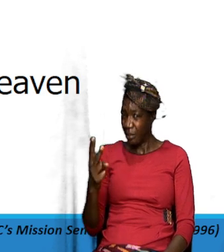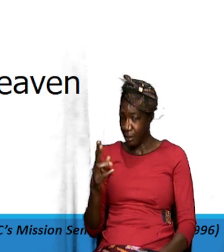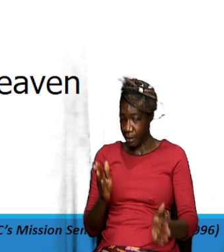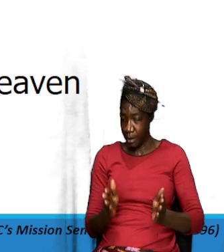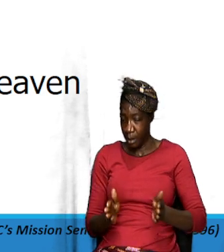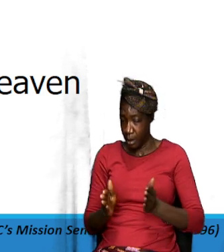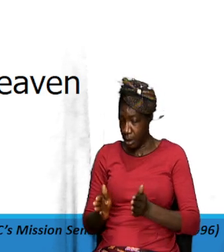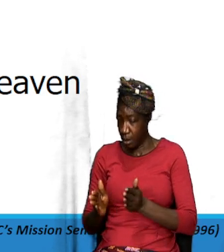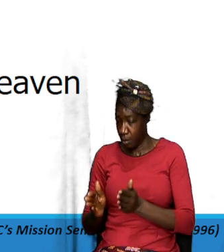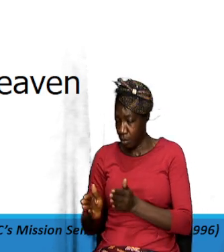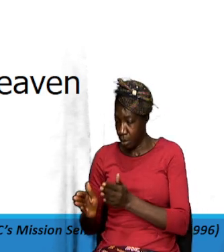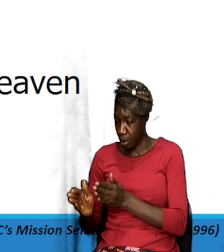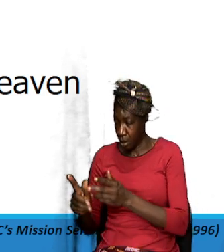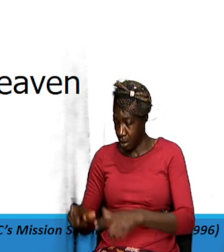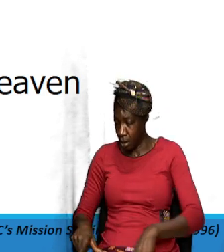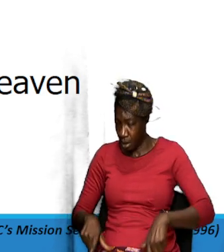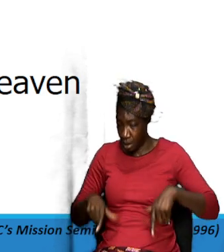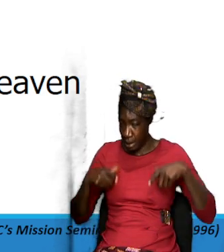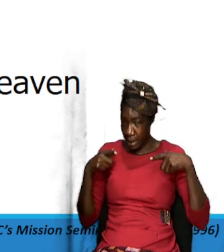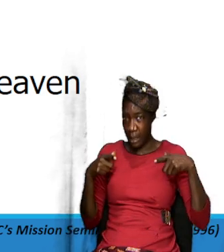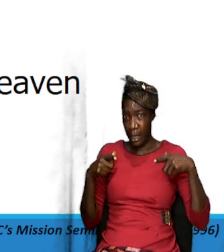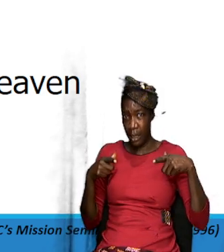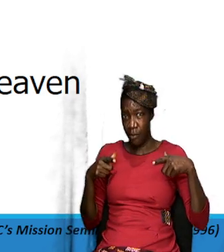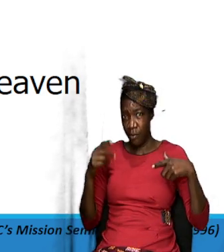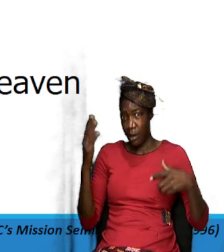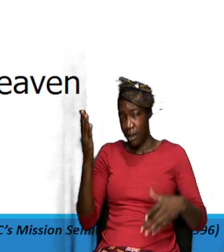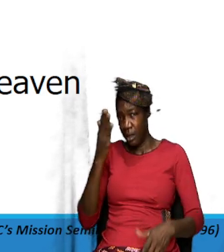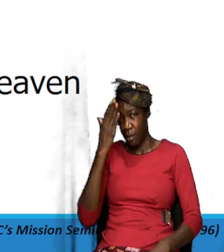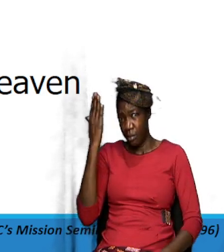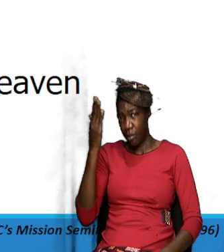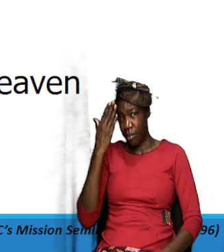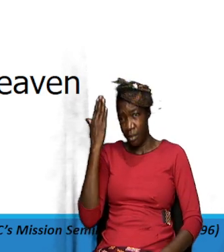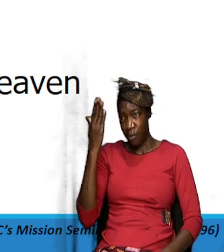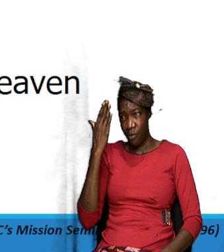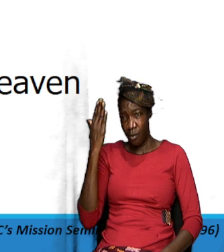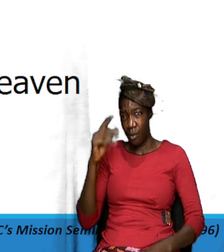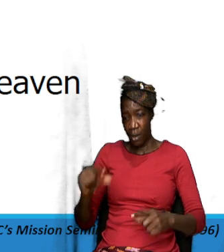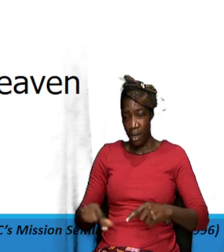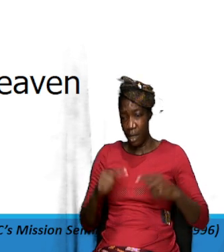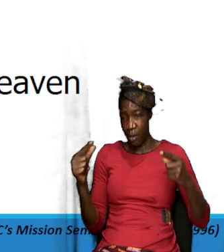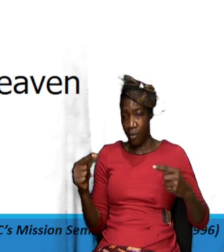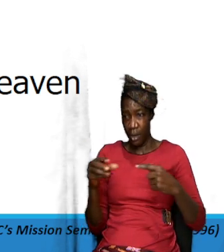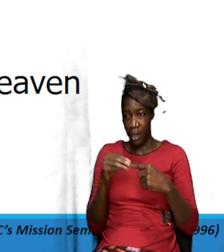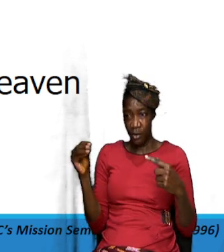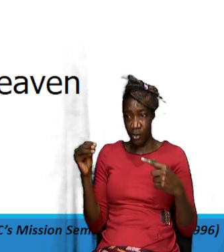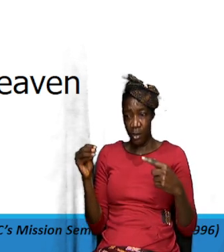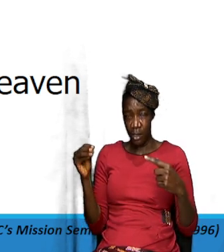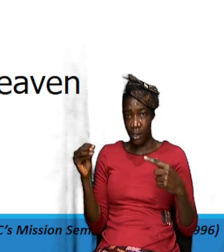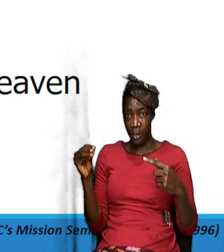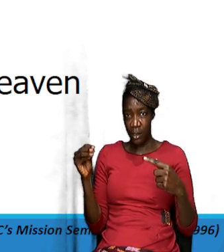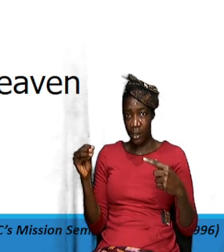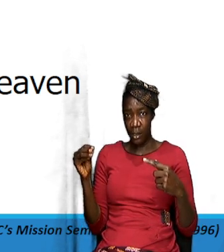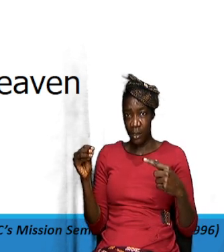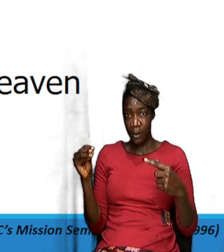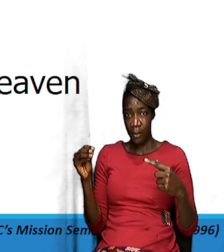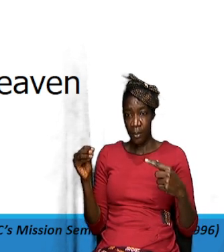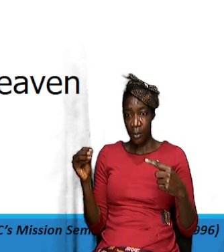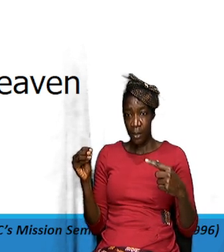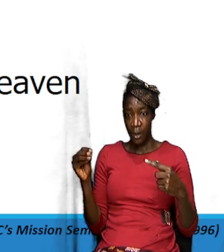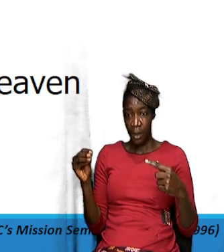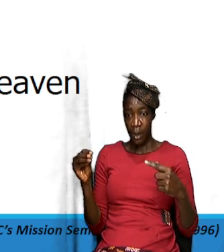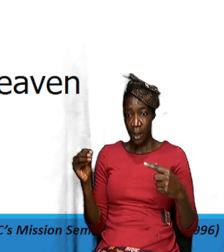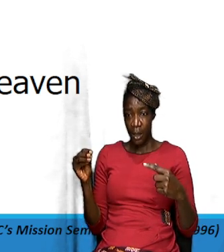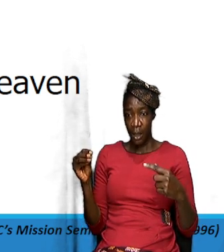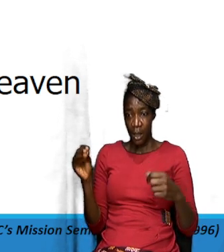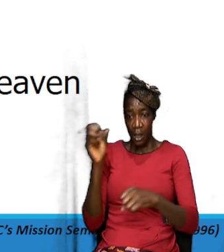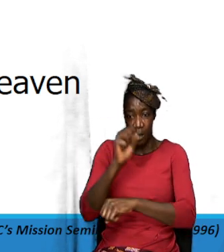in his life where before any great decision before some of his marvelous work